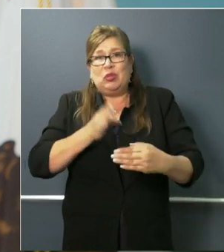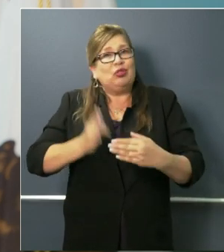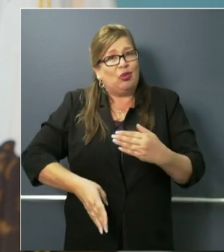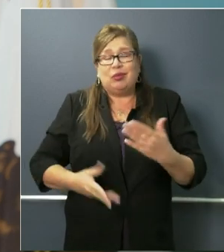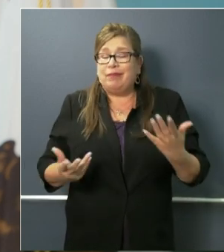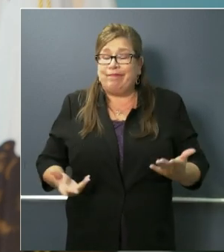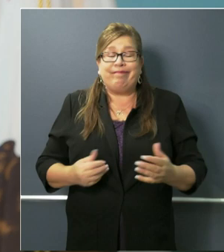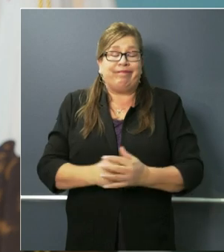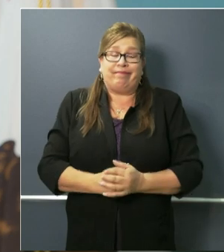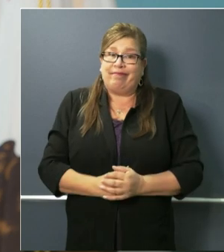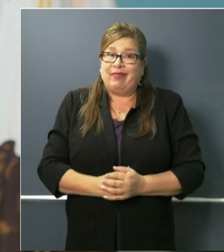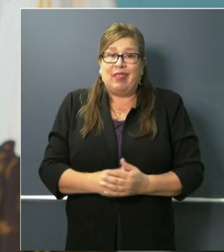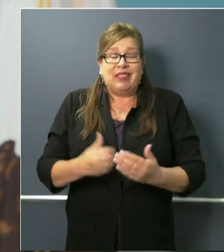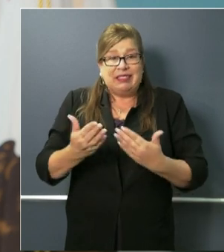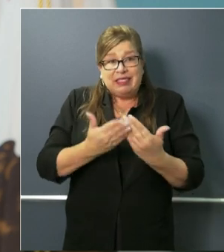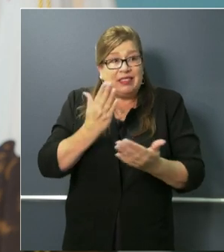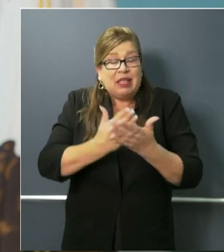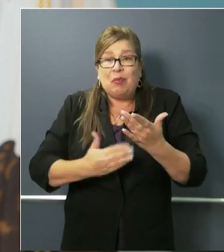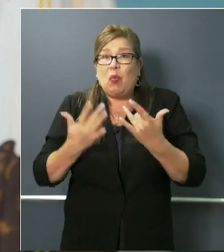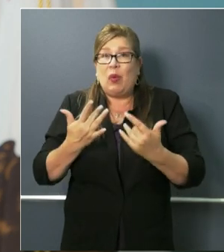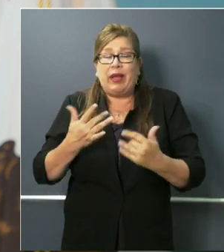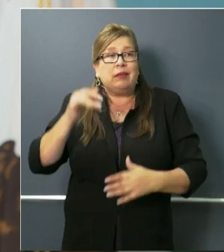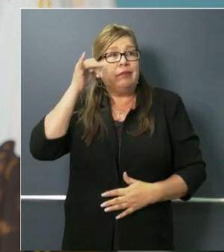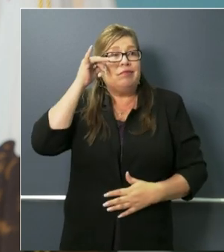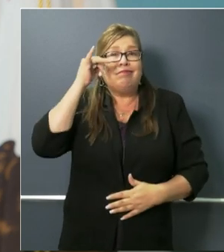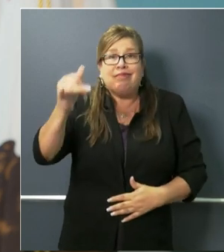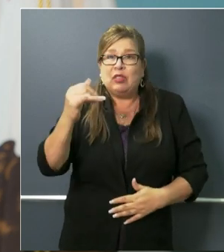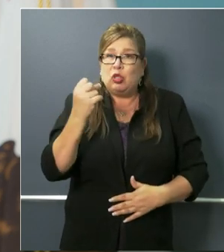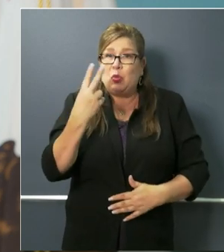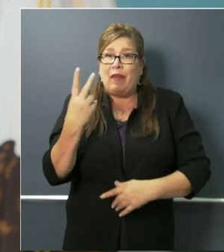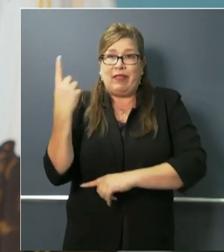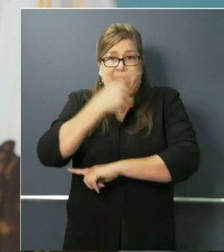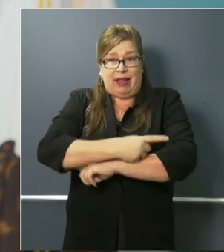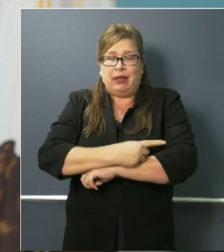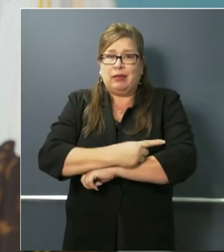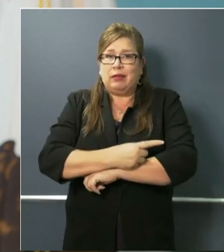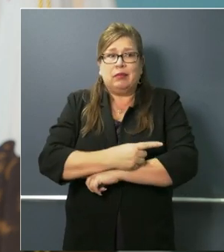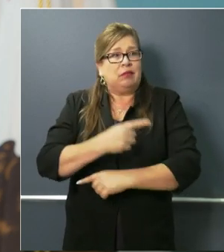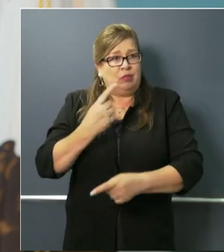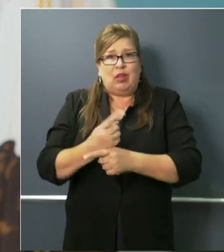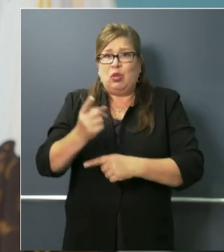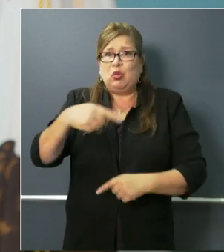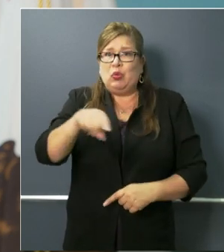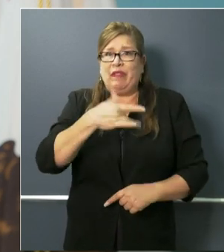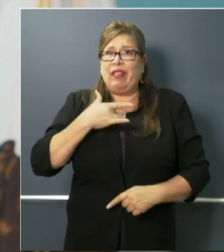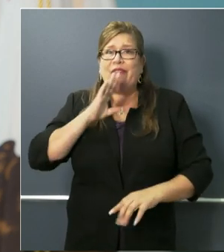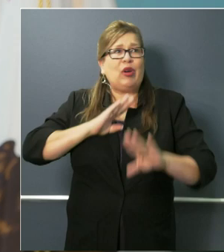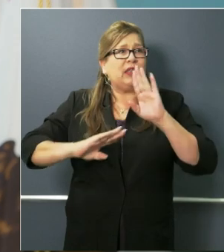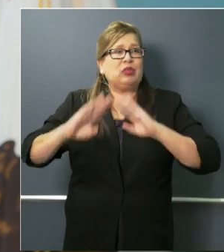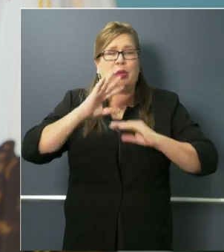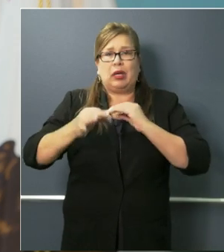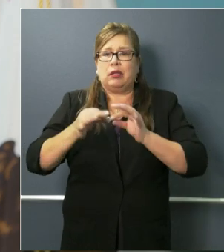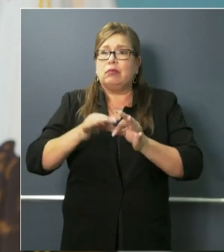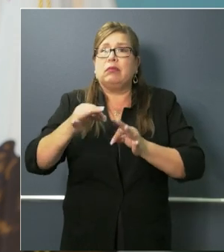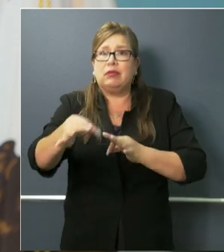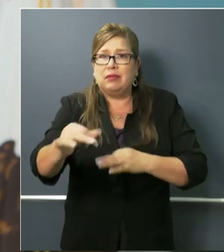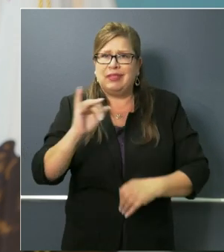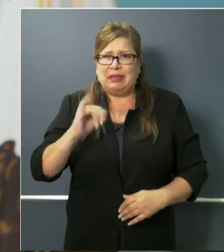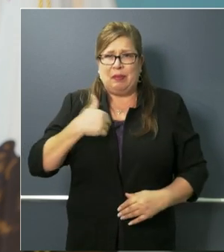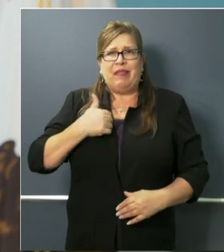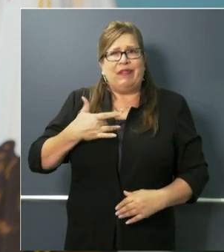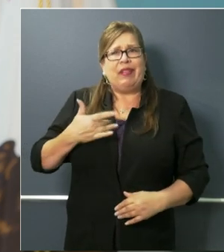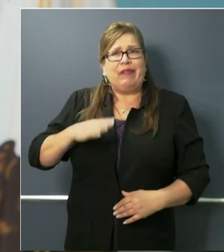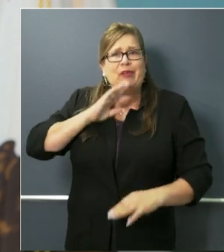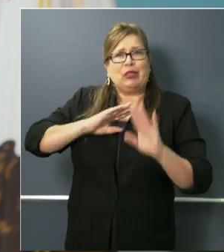many as well 12 days. All of that frustrating you certainly frustrating me and as a consequence in the last